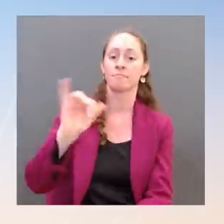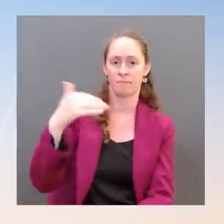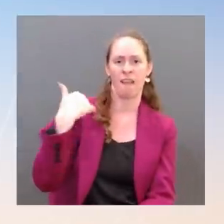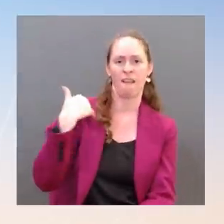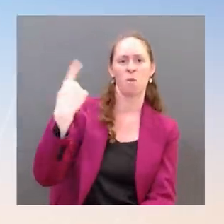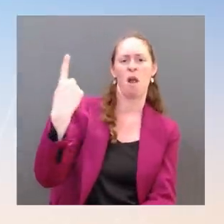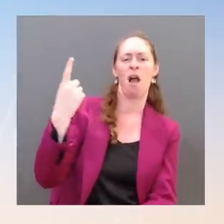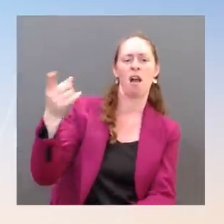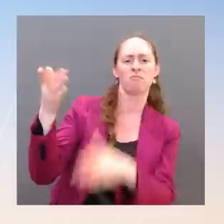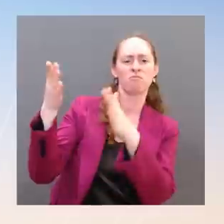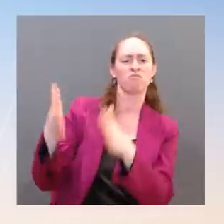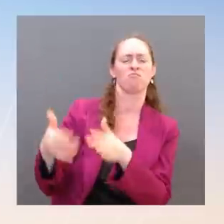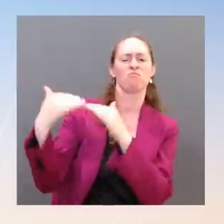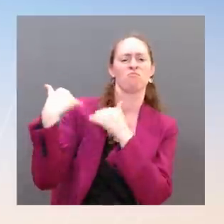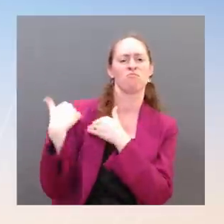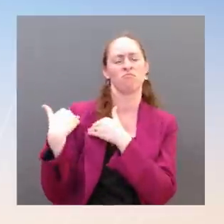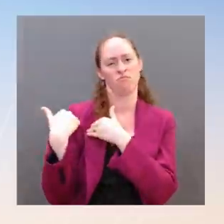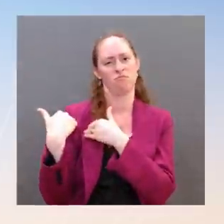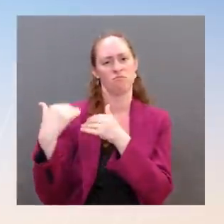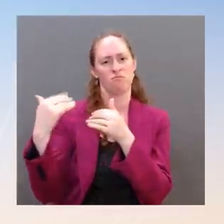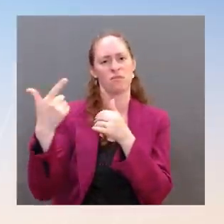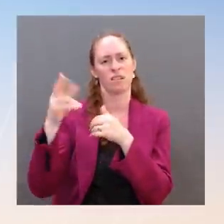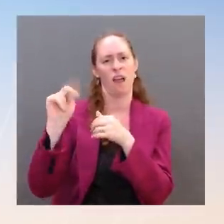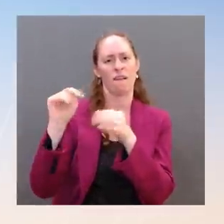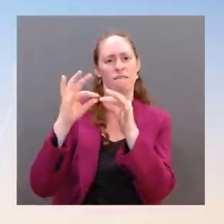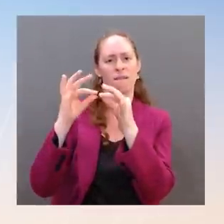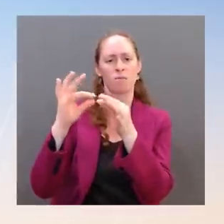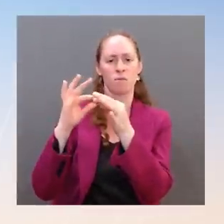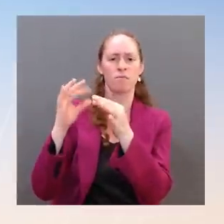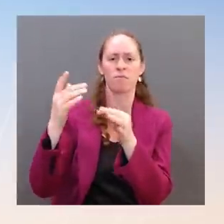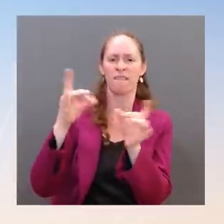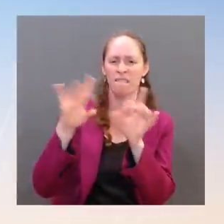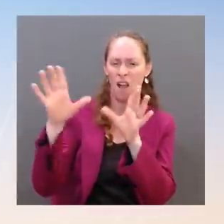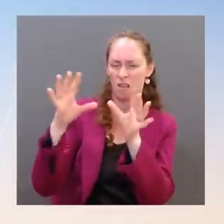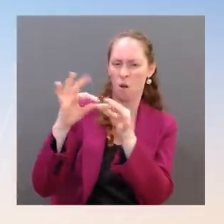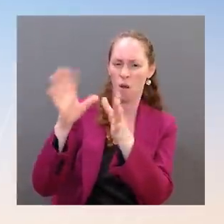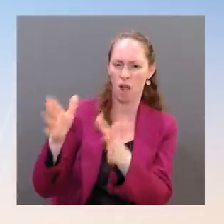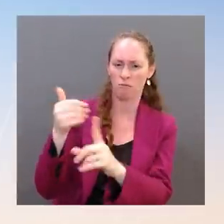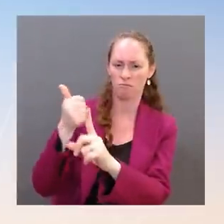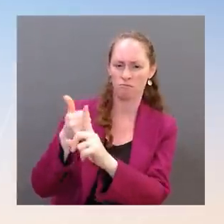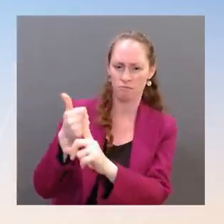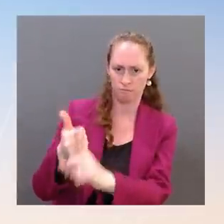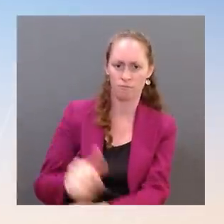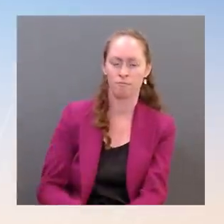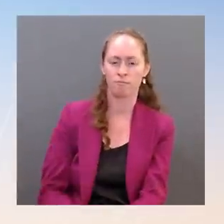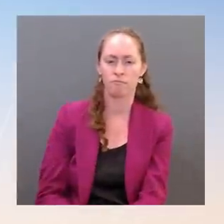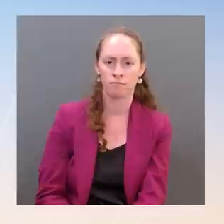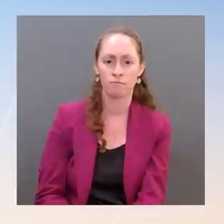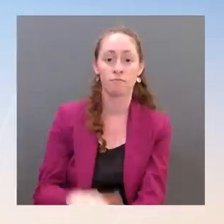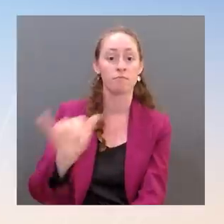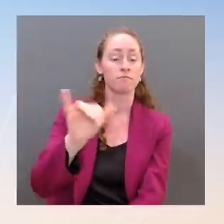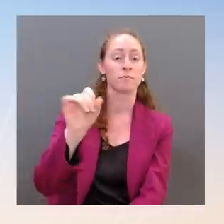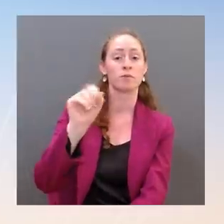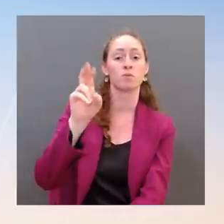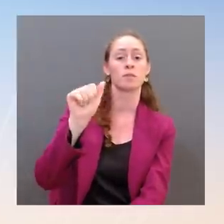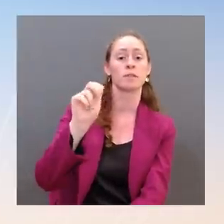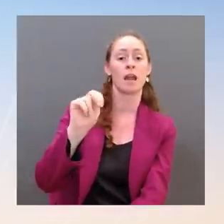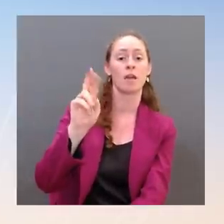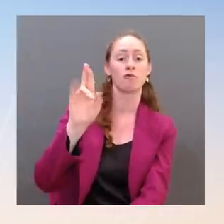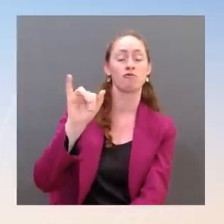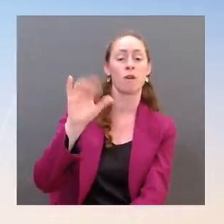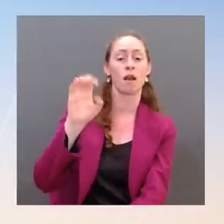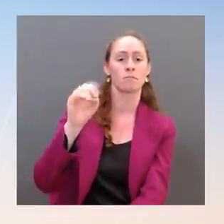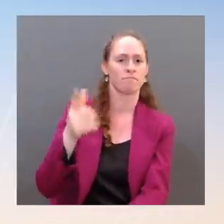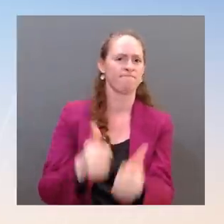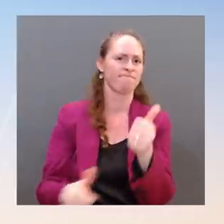You know, we have Ambassador Susan Rice here, who is the chair of the Domestic Policy Council, as you all know. And she is coordinating the President's